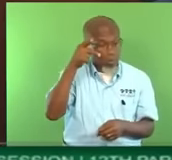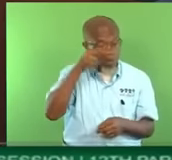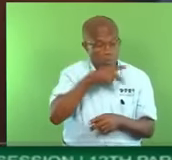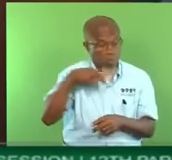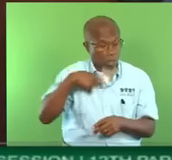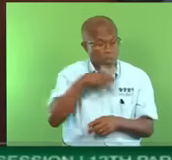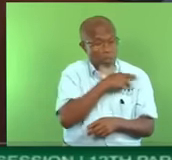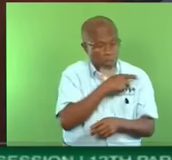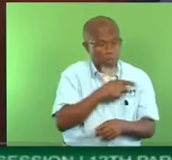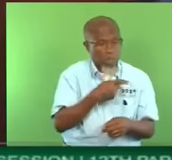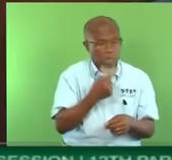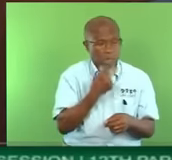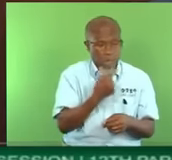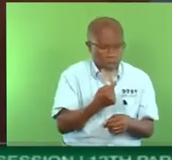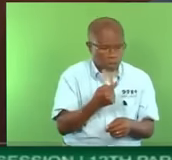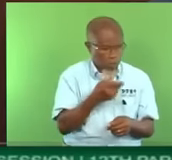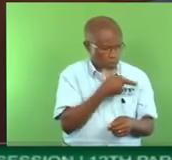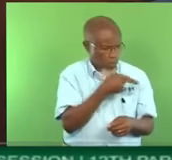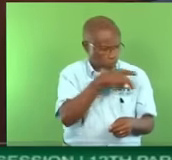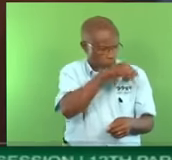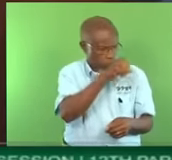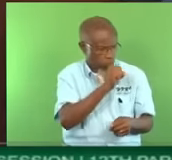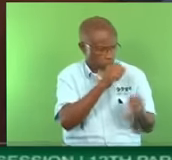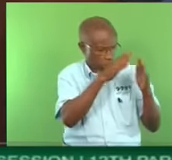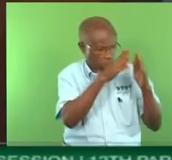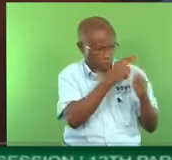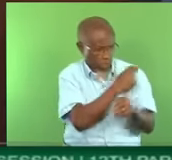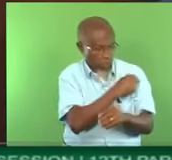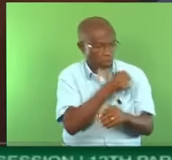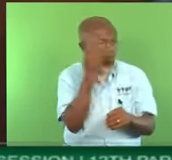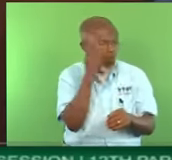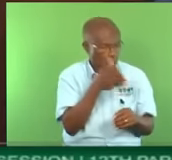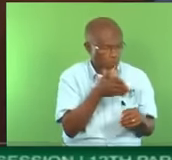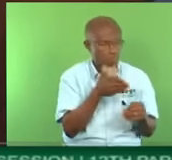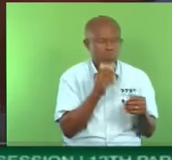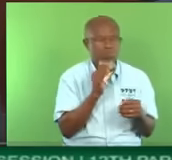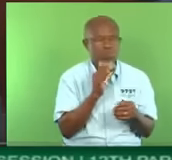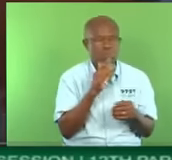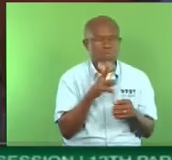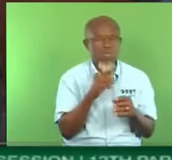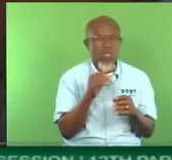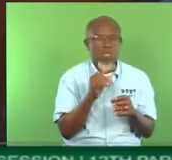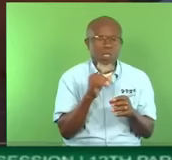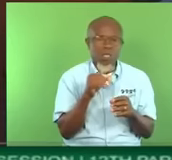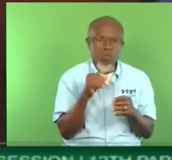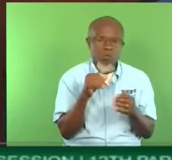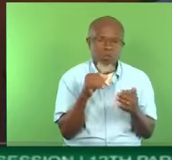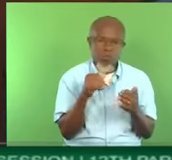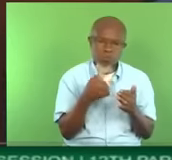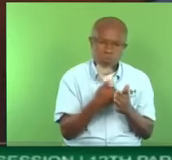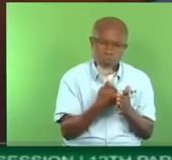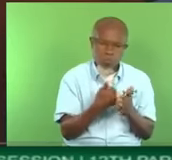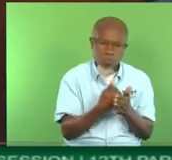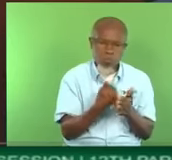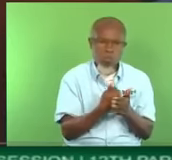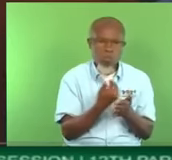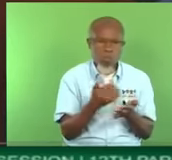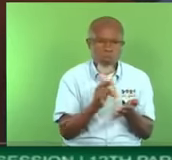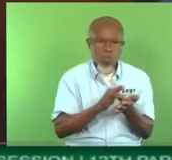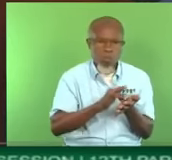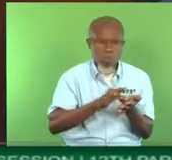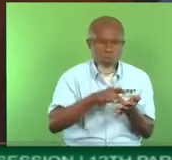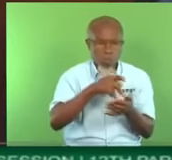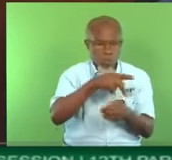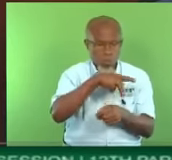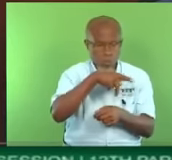city and teaching facilities and so on in his speech. And I have a note, new medical campus coming to Port